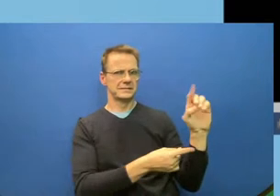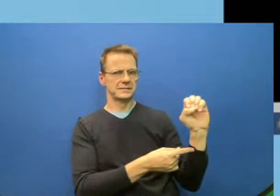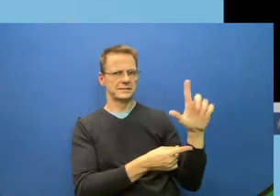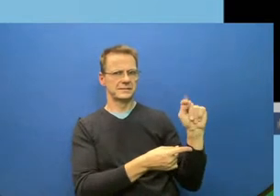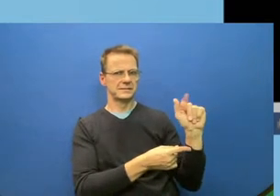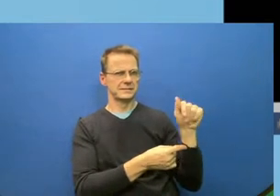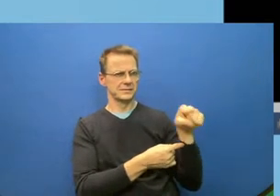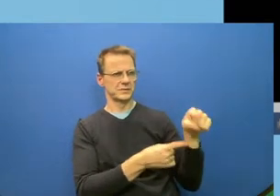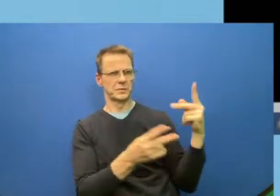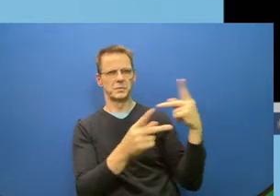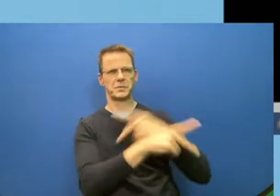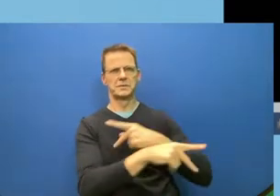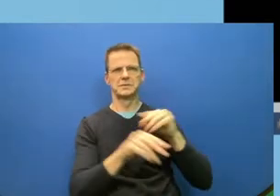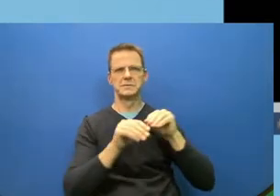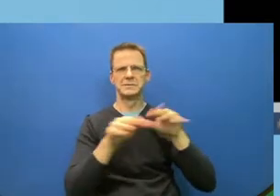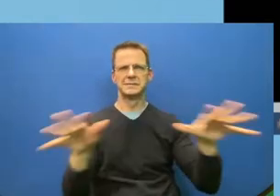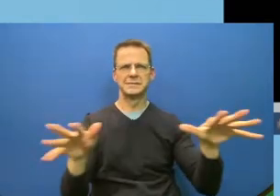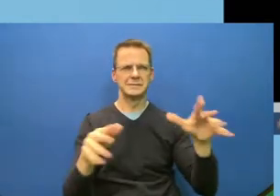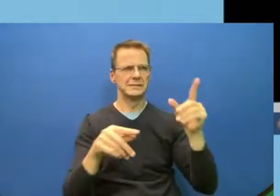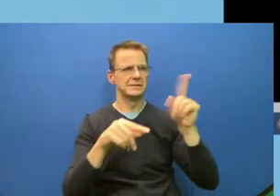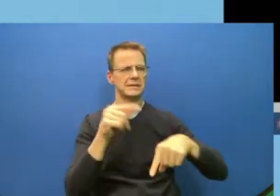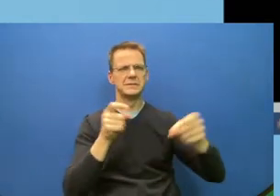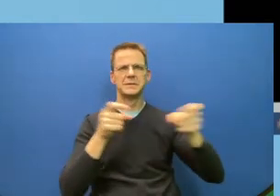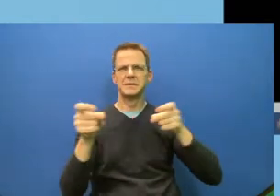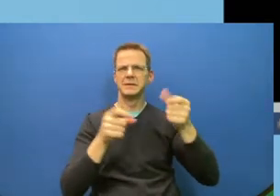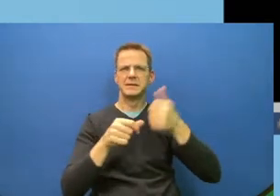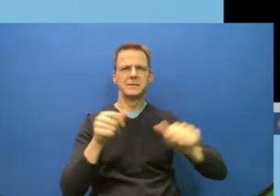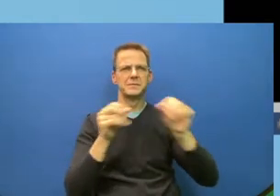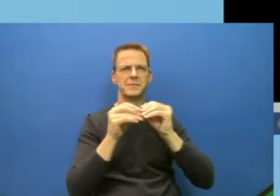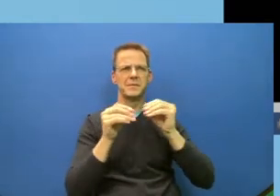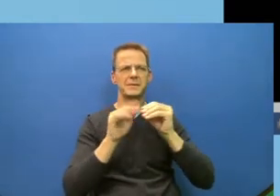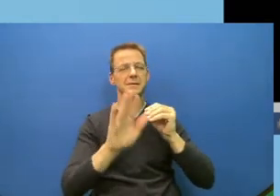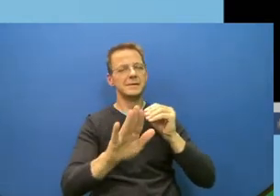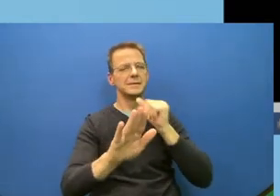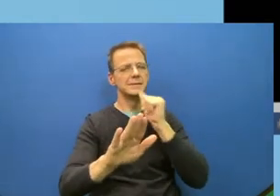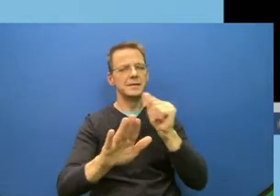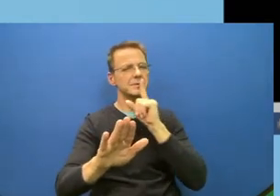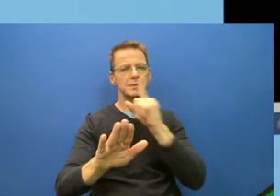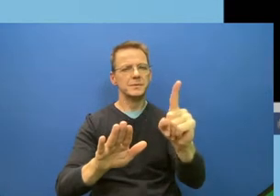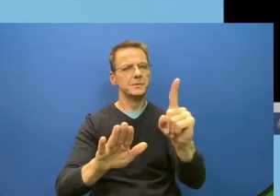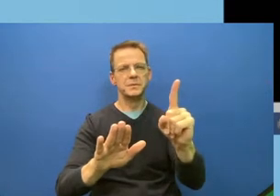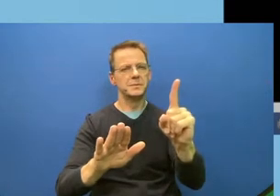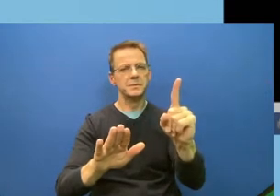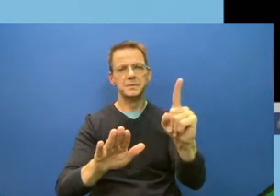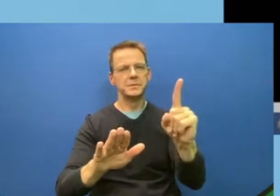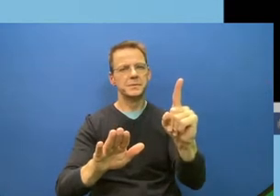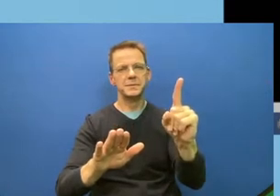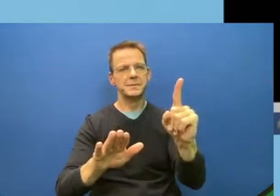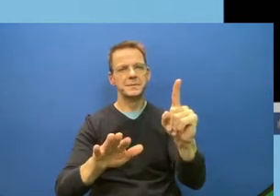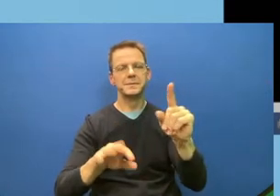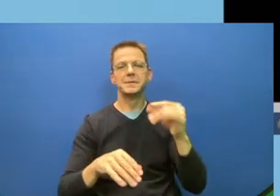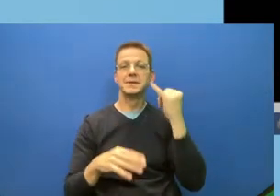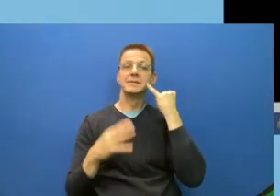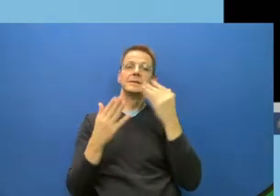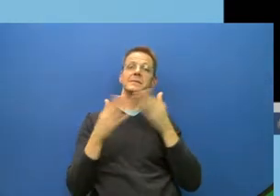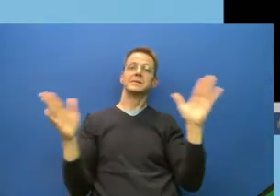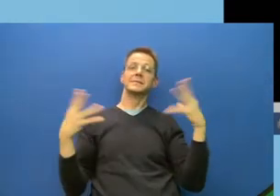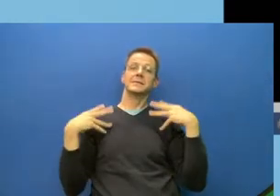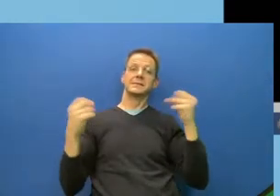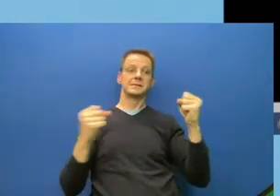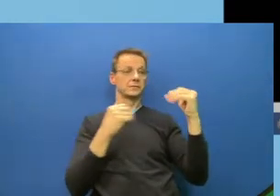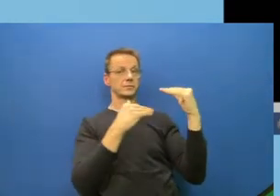if we use public health measures together with vaccines, we can still bend the curve, and theoretically we can